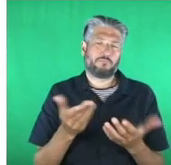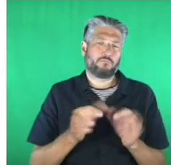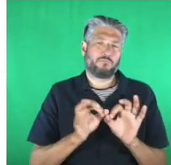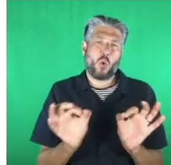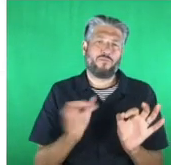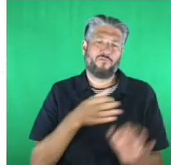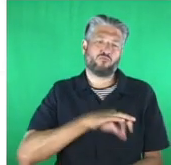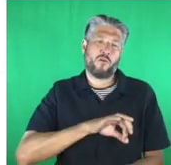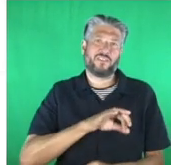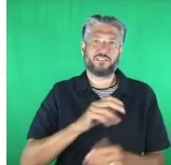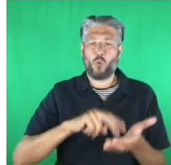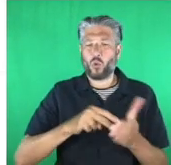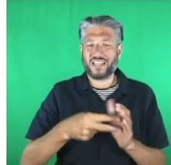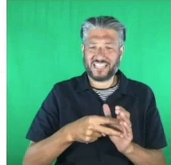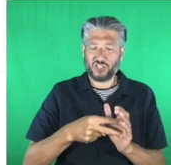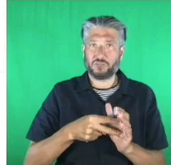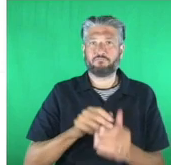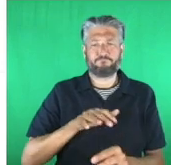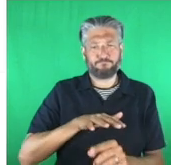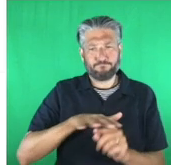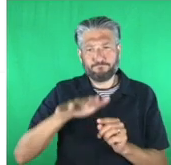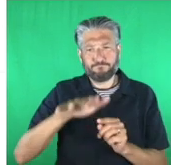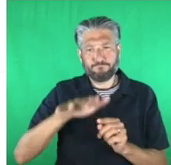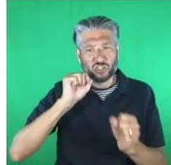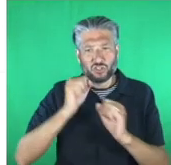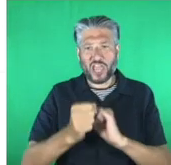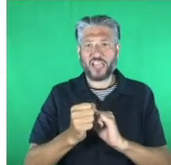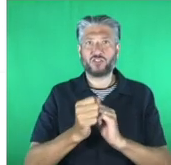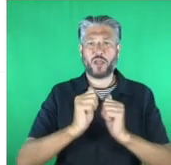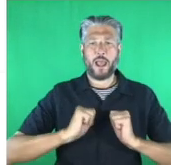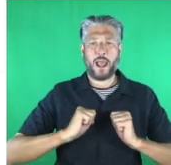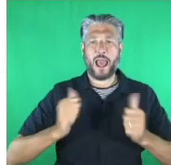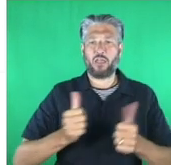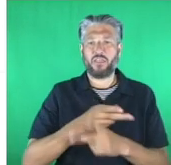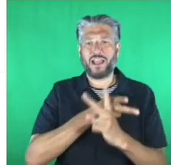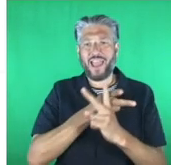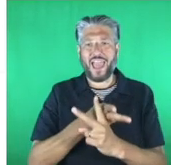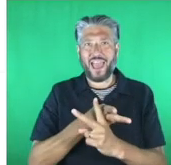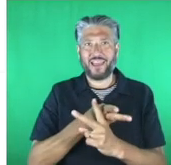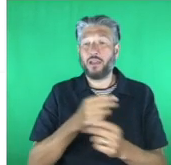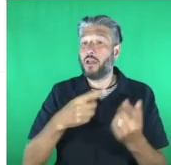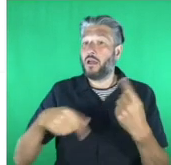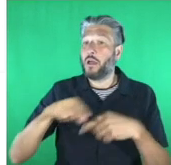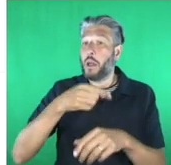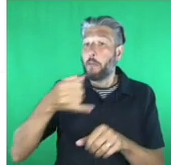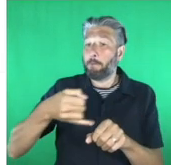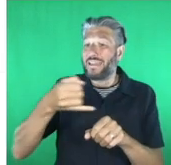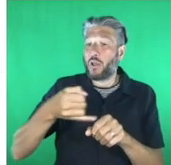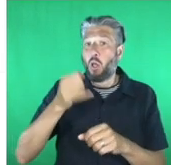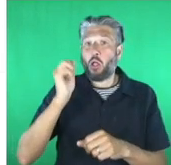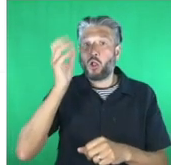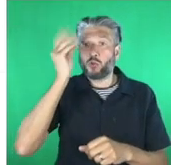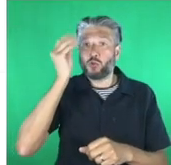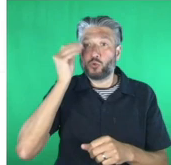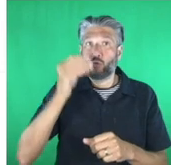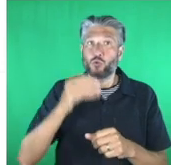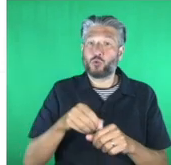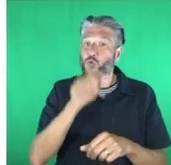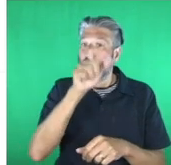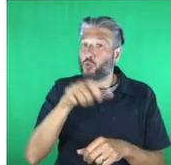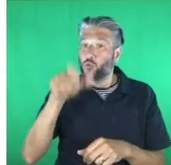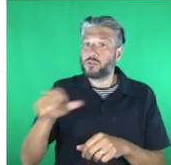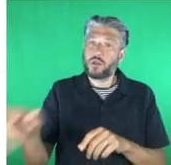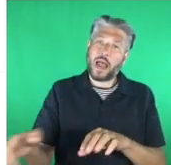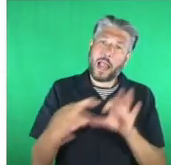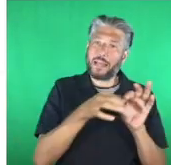healthcare using technology to connect medical students in africa with medical professionals in the uk and finally